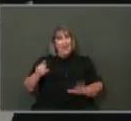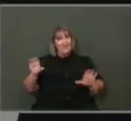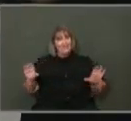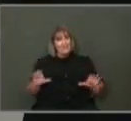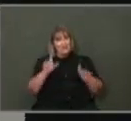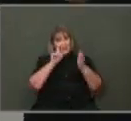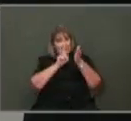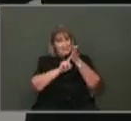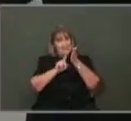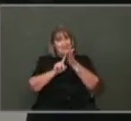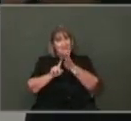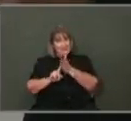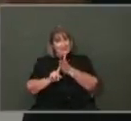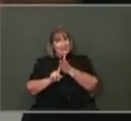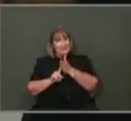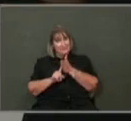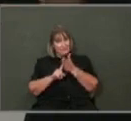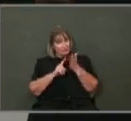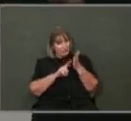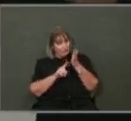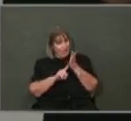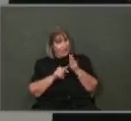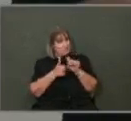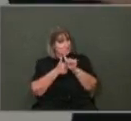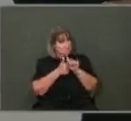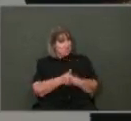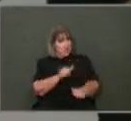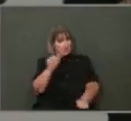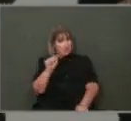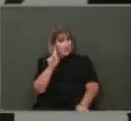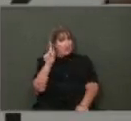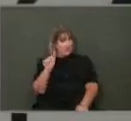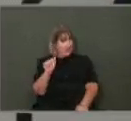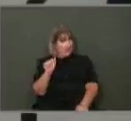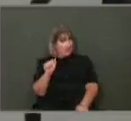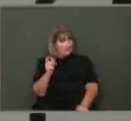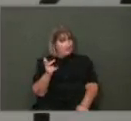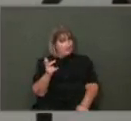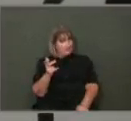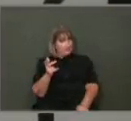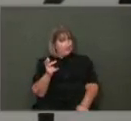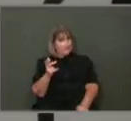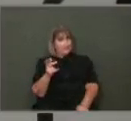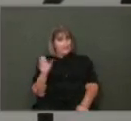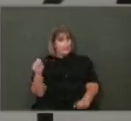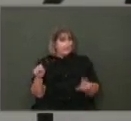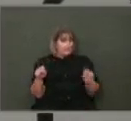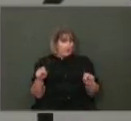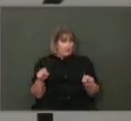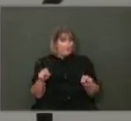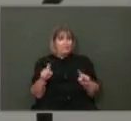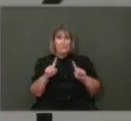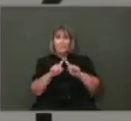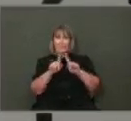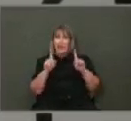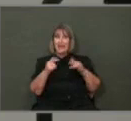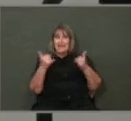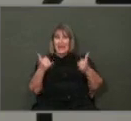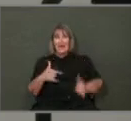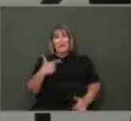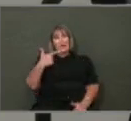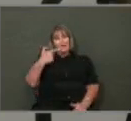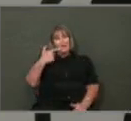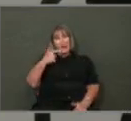to meet the ADA requirement. And good news is for part of this budget, we have $21 million